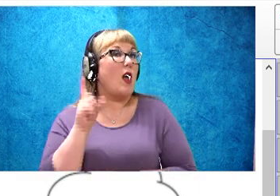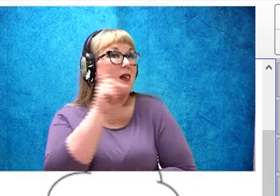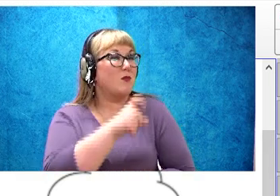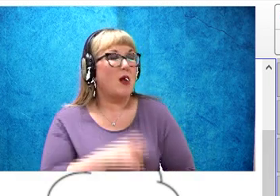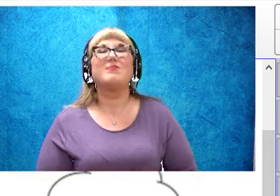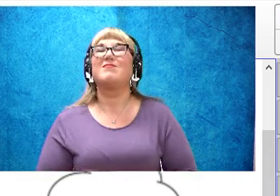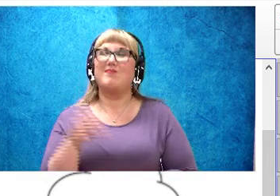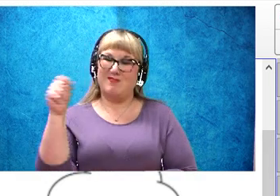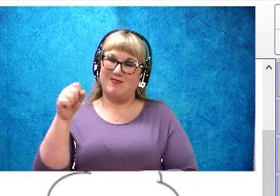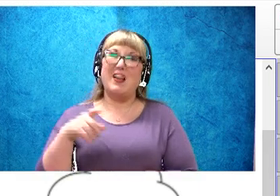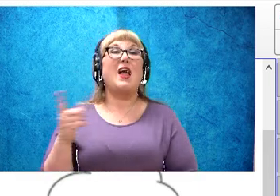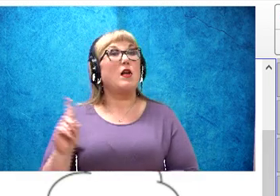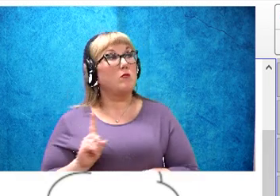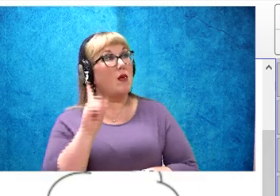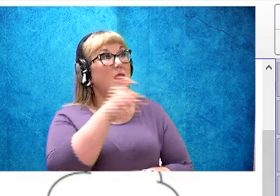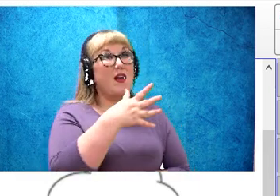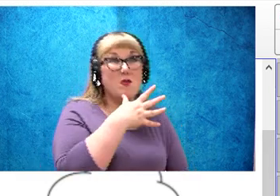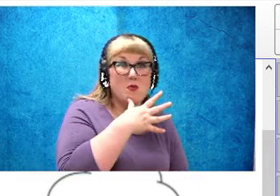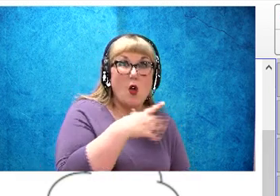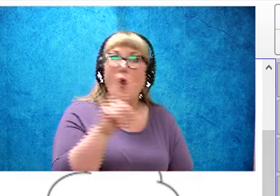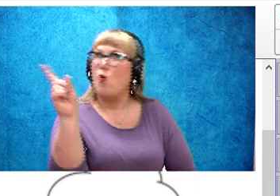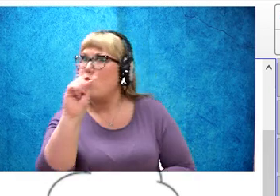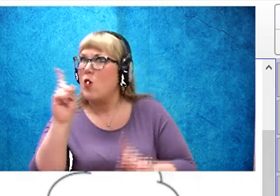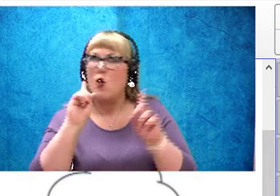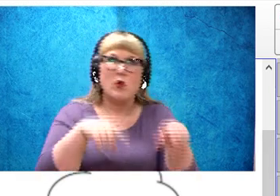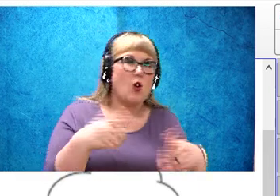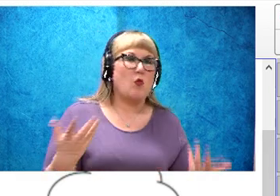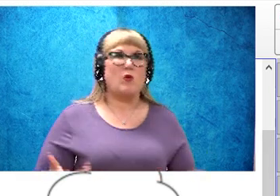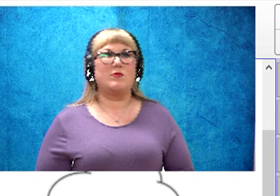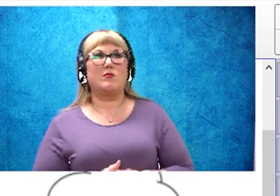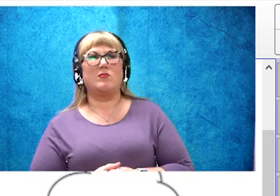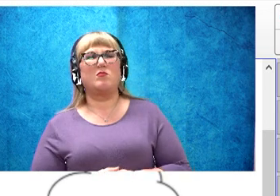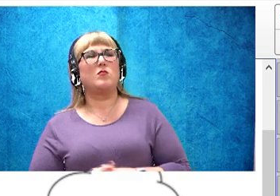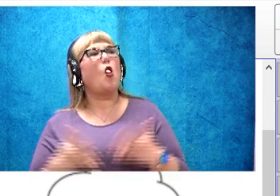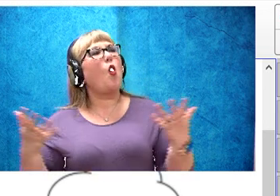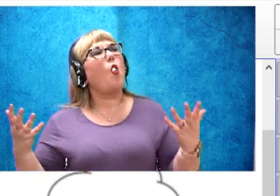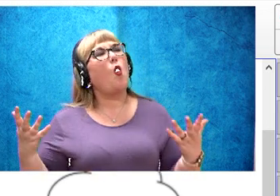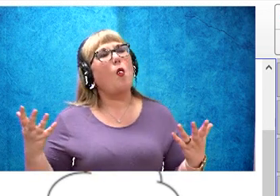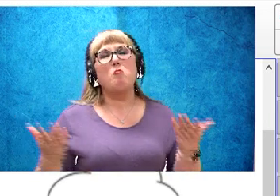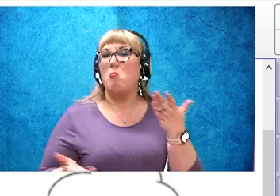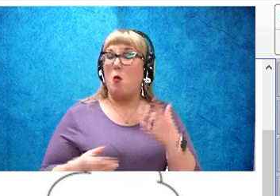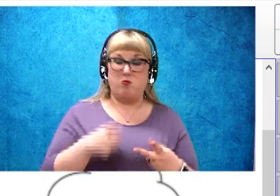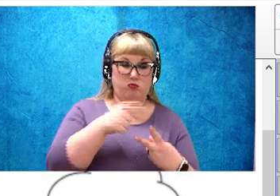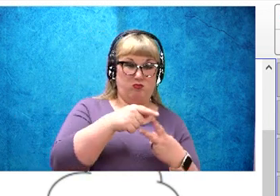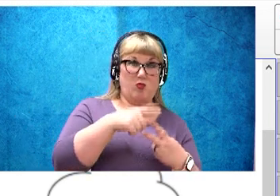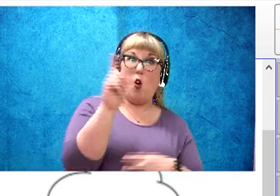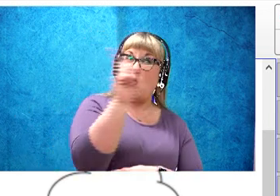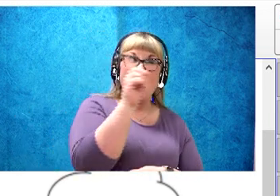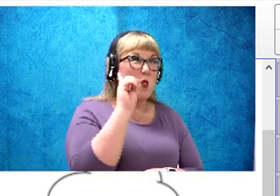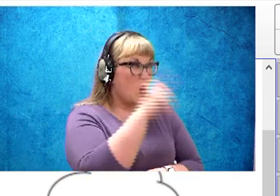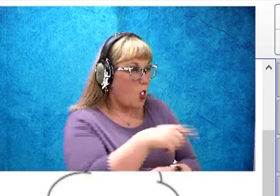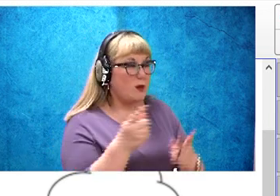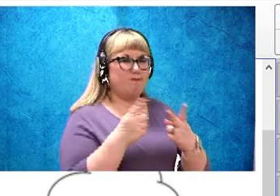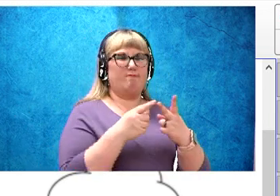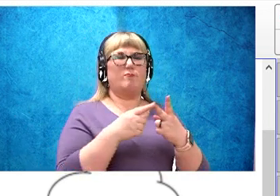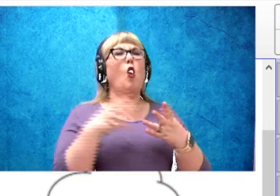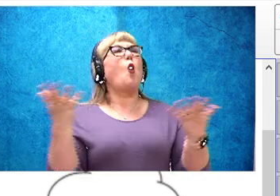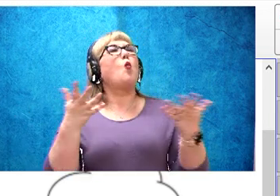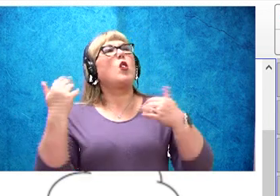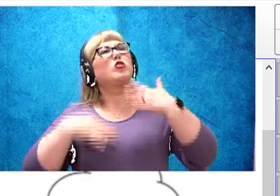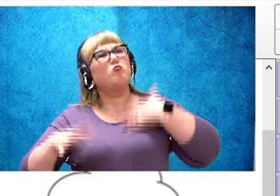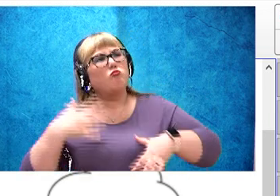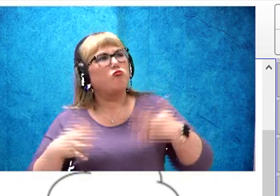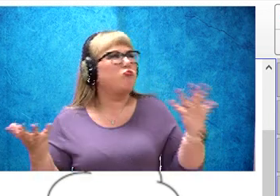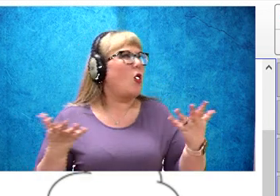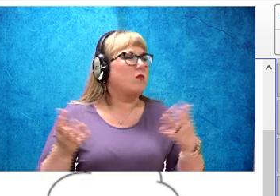That's right, you need to either ask mom where are we going or what should I put on, if mom says we are going to the beach then we know to grab our